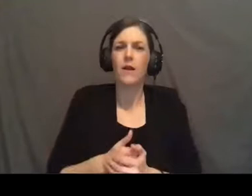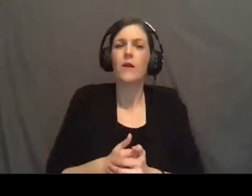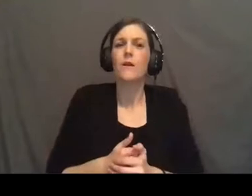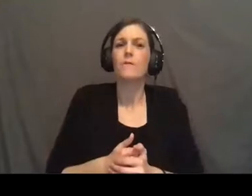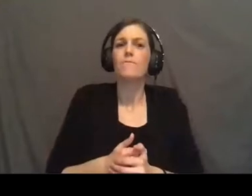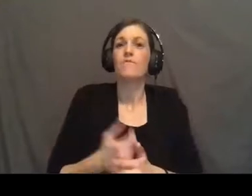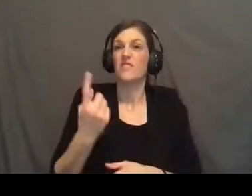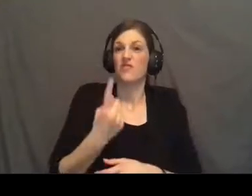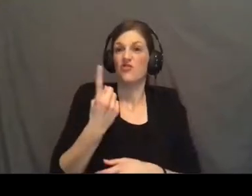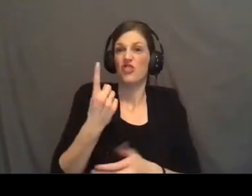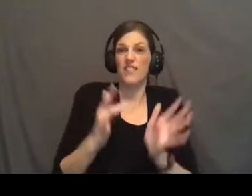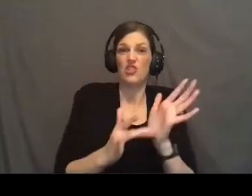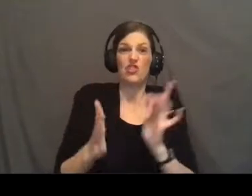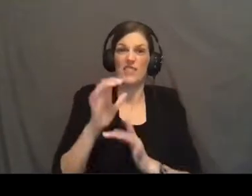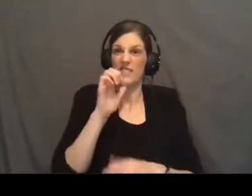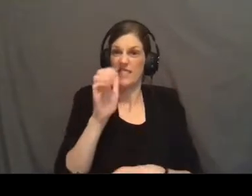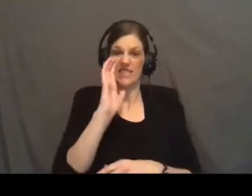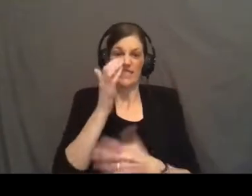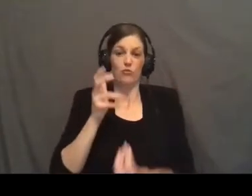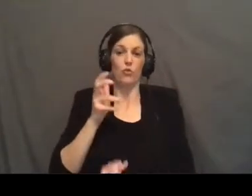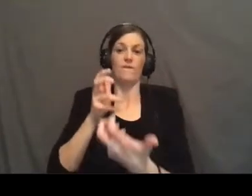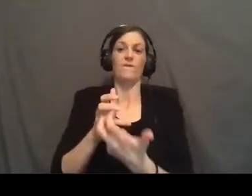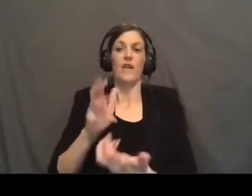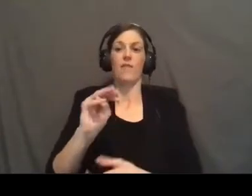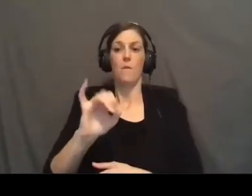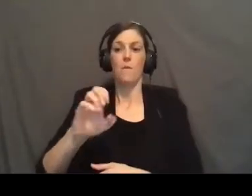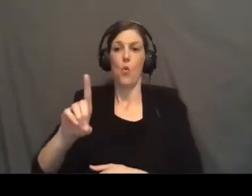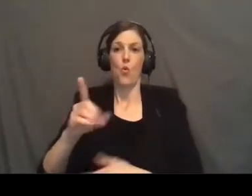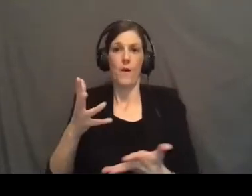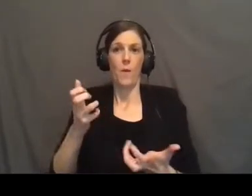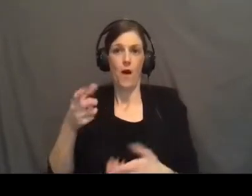It's just that Jesus doesn't seem to fit the mold that people want Him to fit.